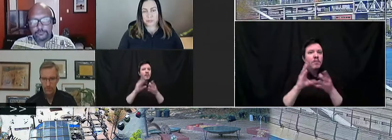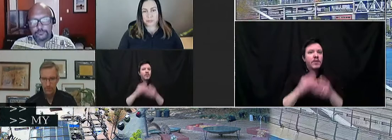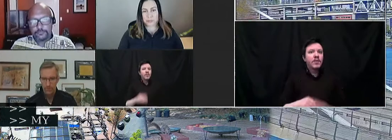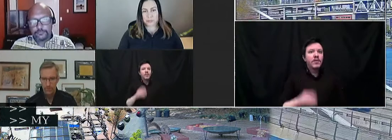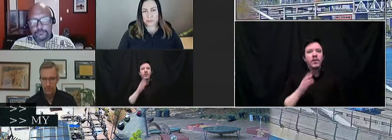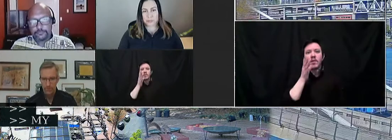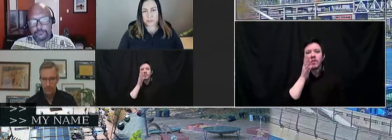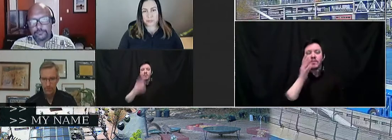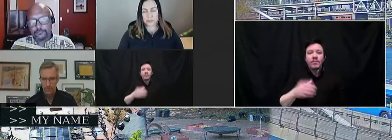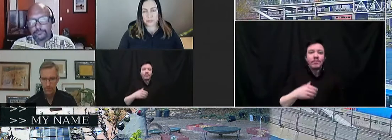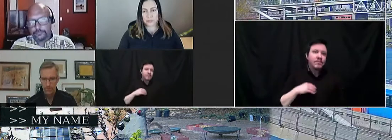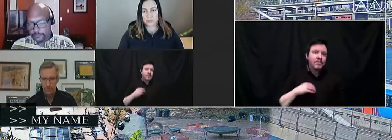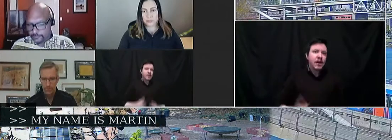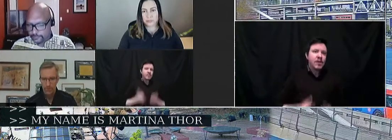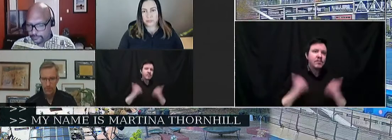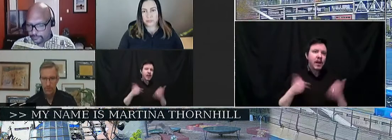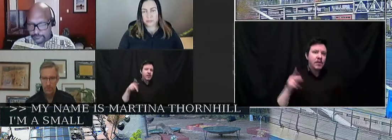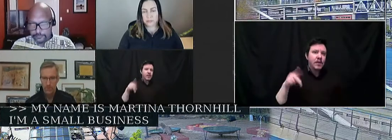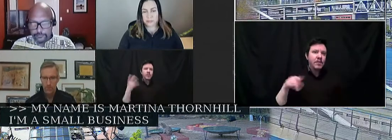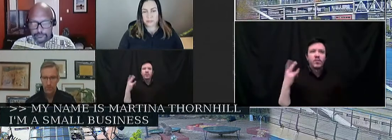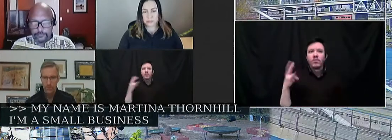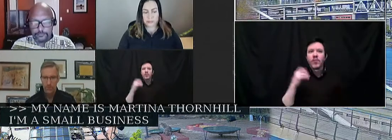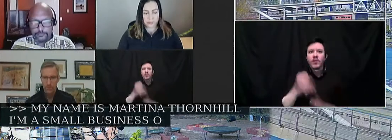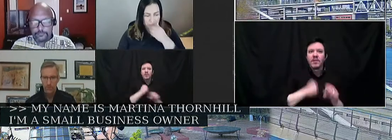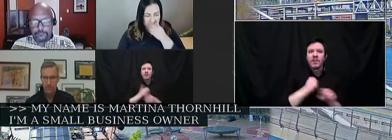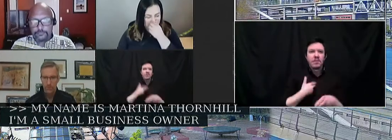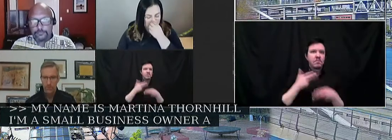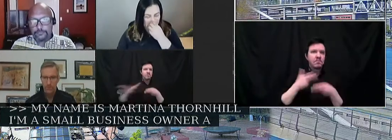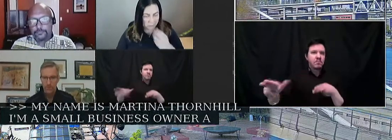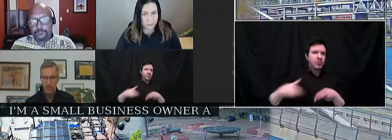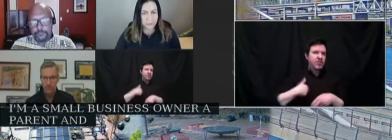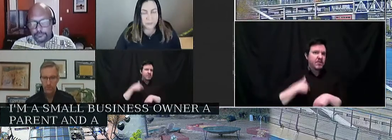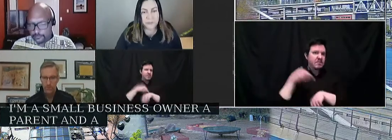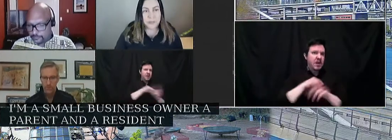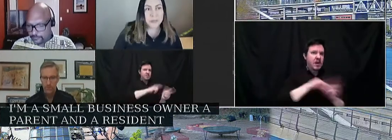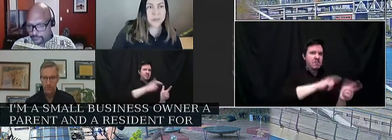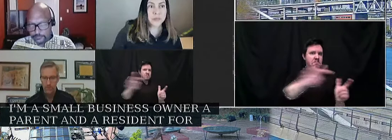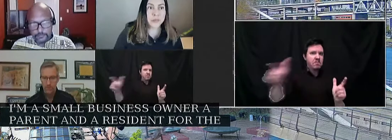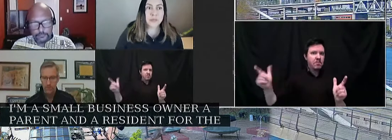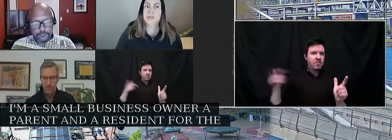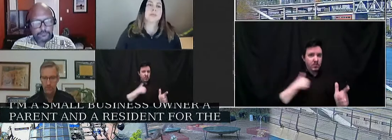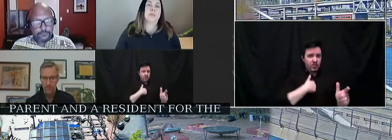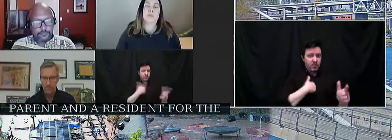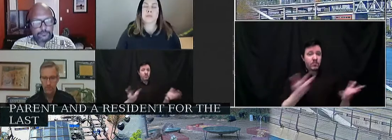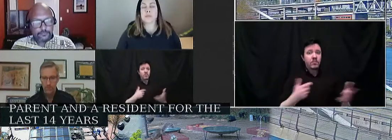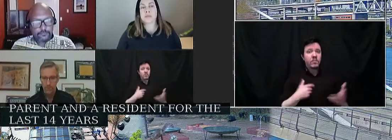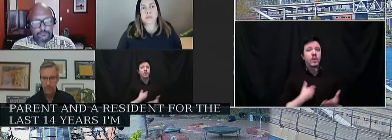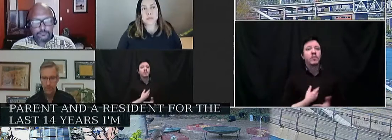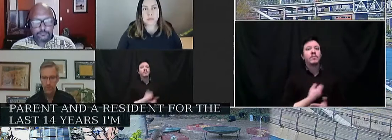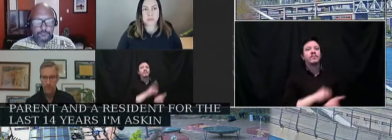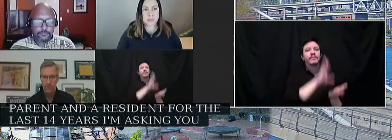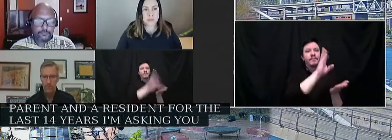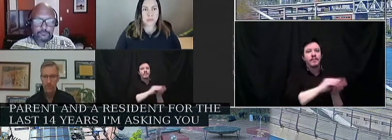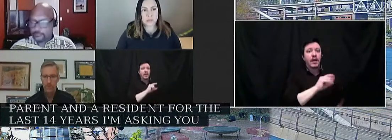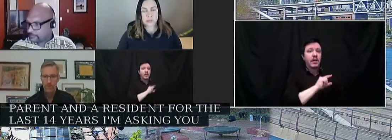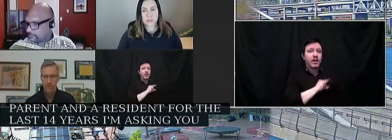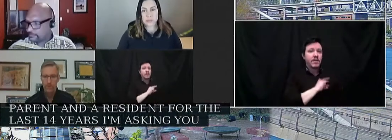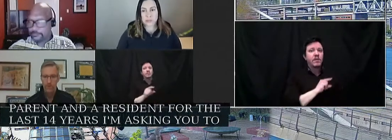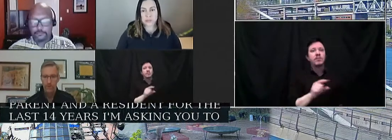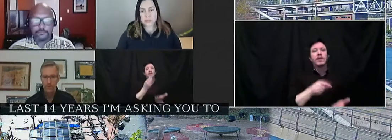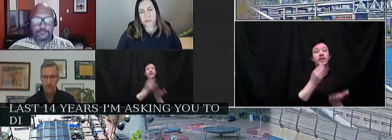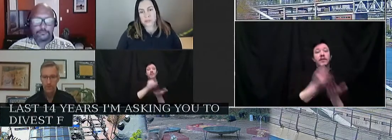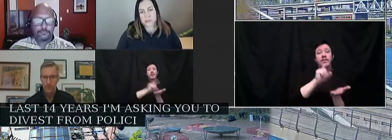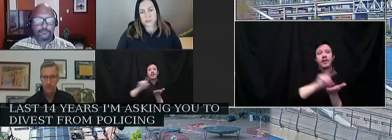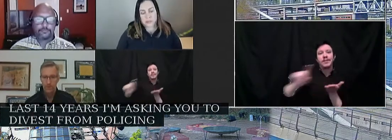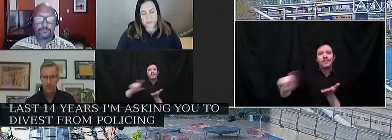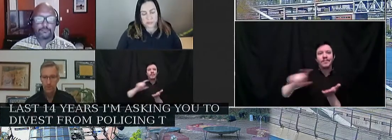Portland for the last 17 years. I'll keep it brief to allow time for others, but I'm asking you to divest from policing to put that money into our communities that need it